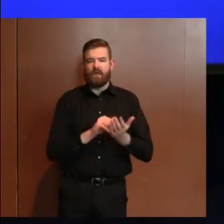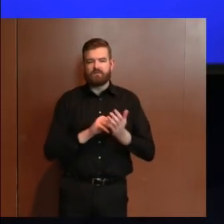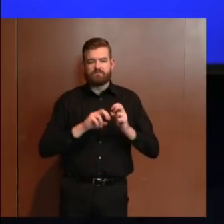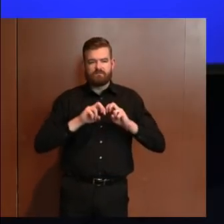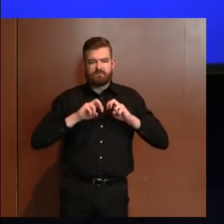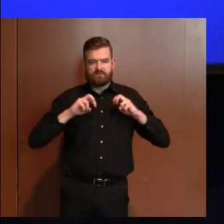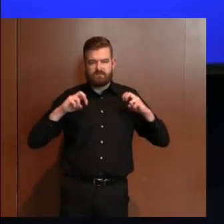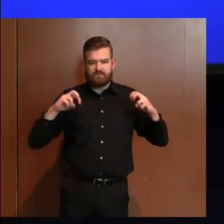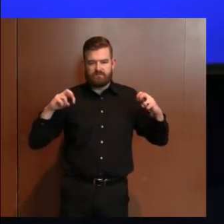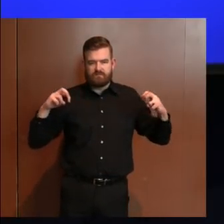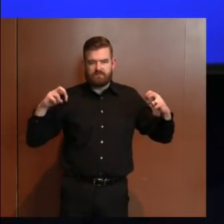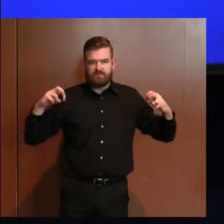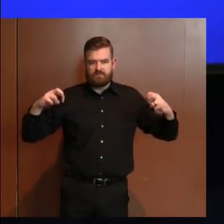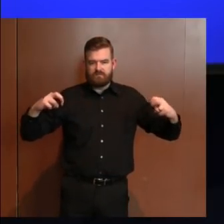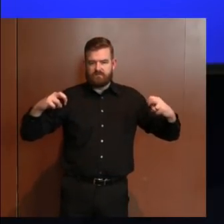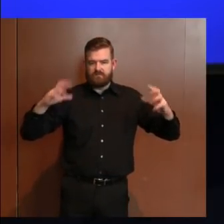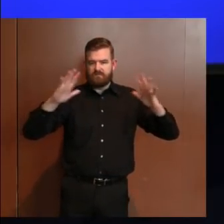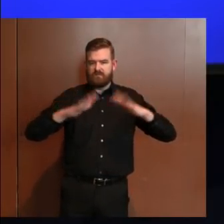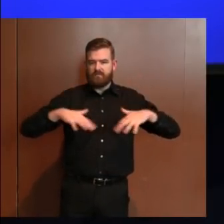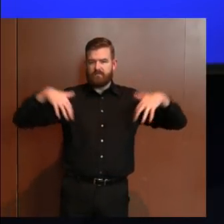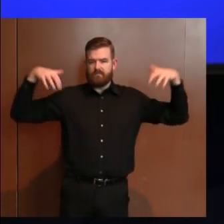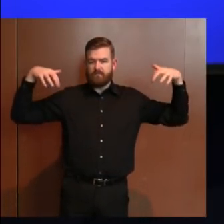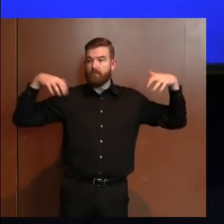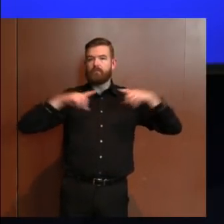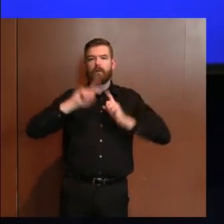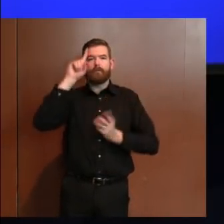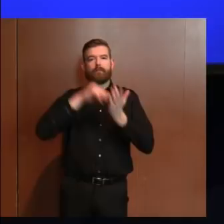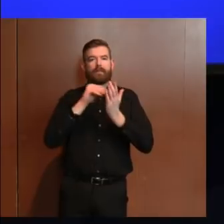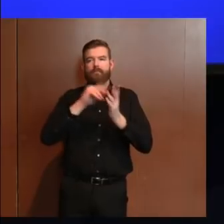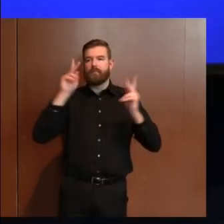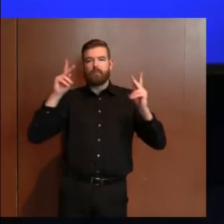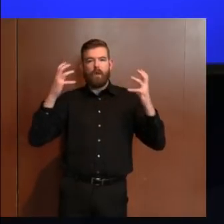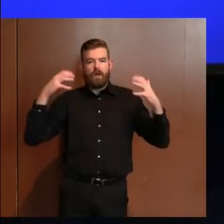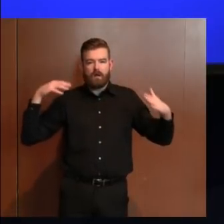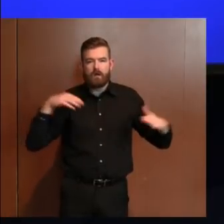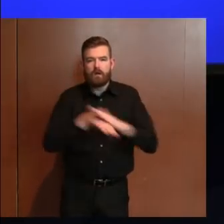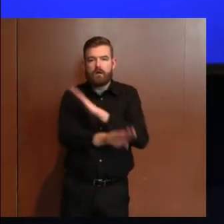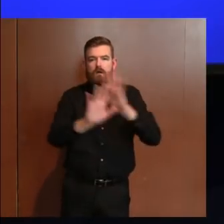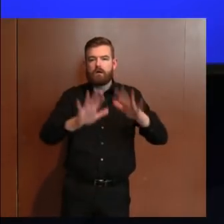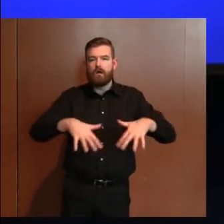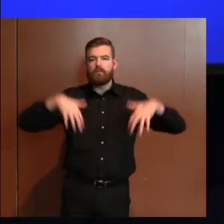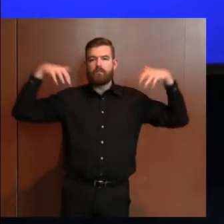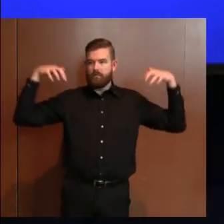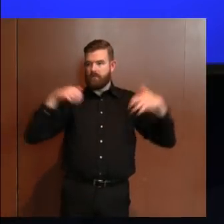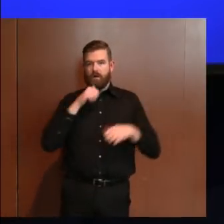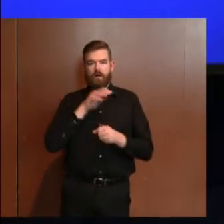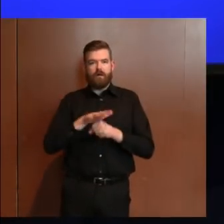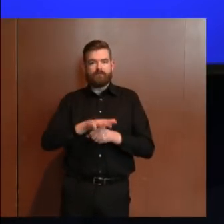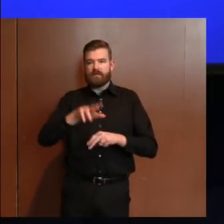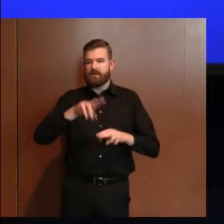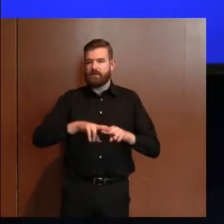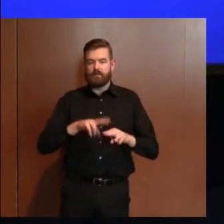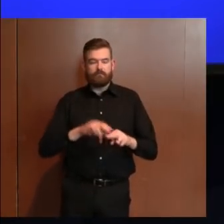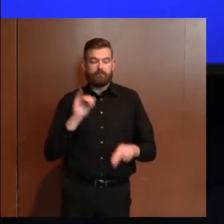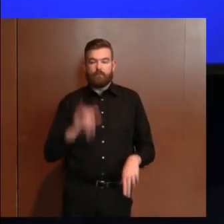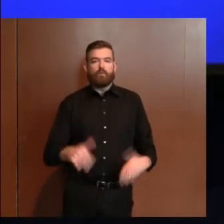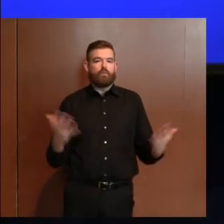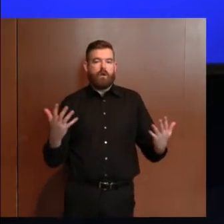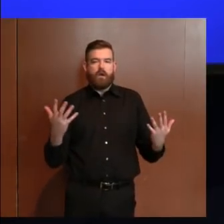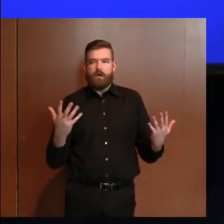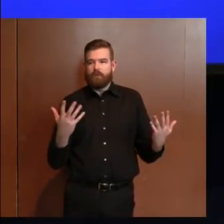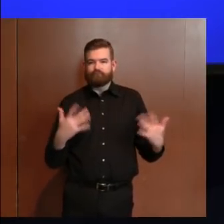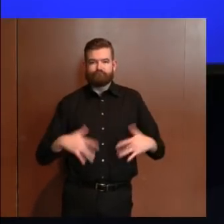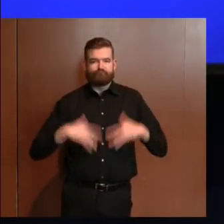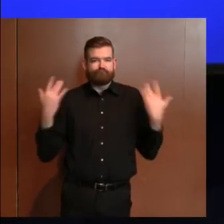time. To help reduce the number of claims that do need agent intervention, just last night, maybe it was early this morning, we posted a brand new